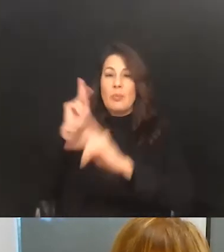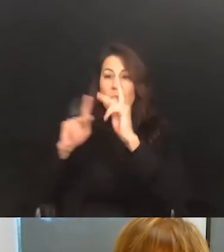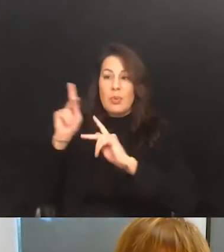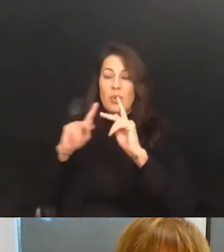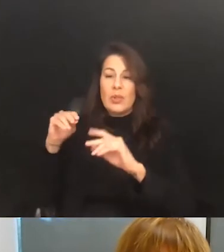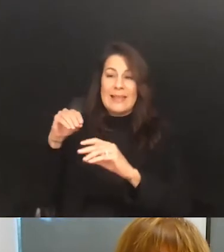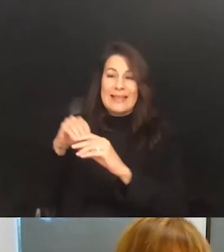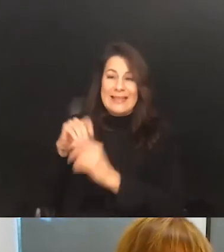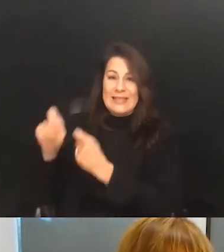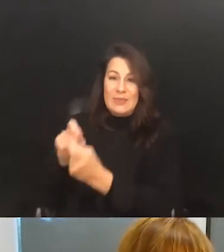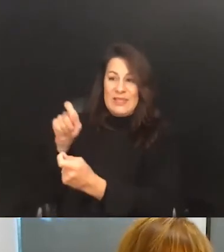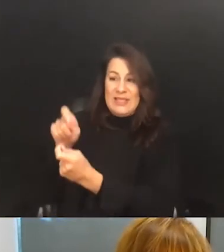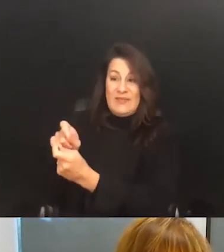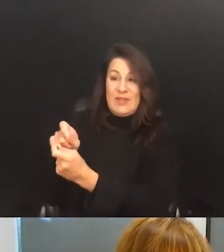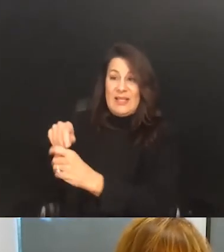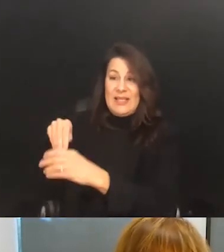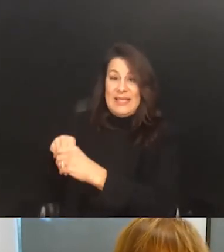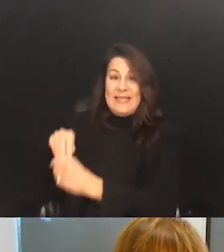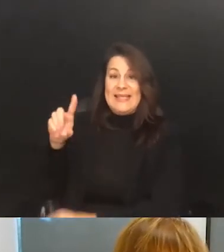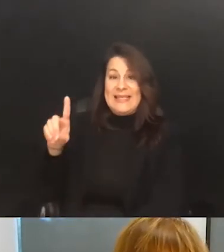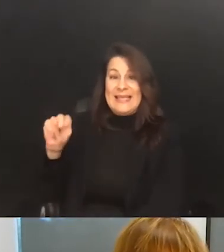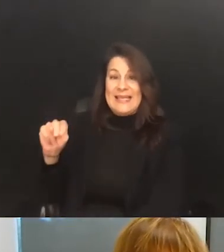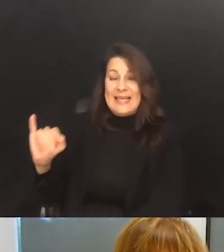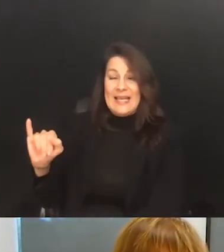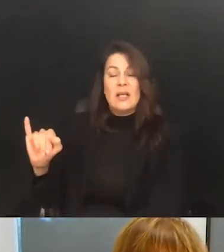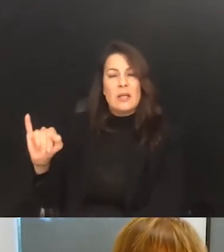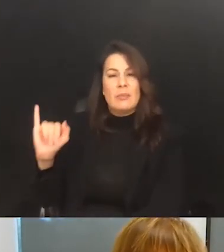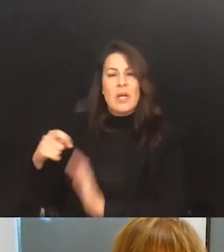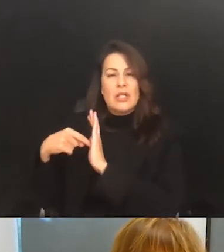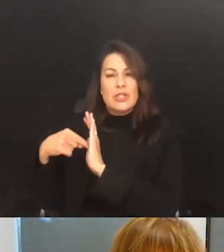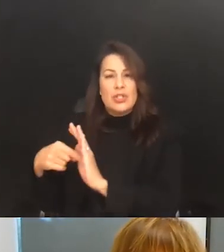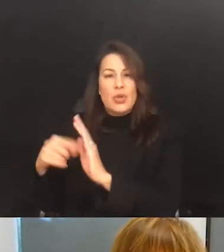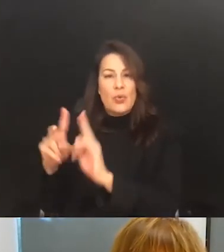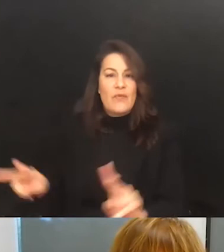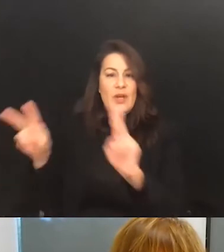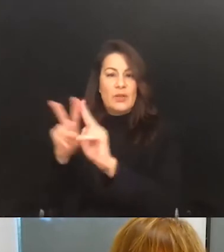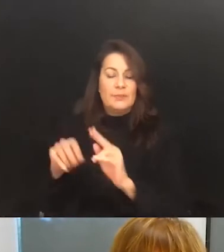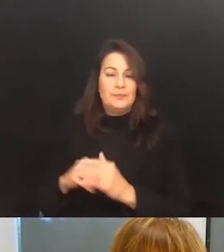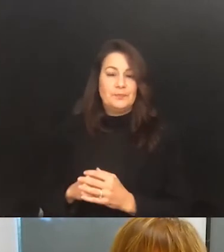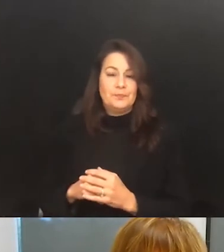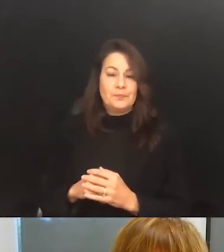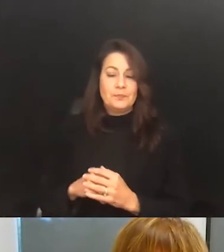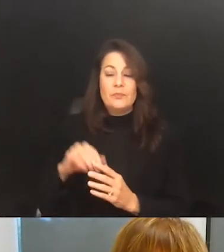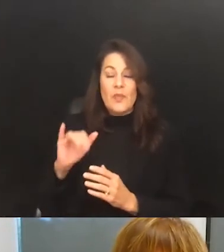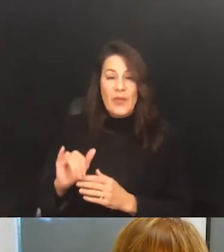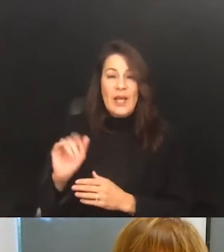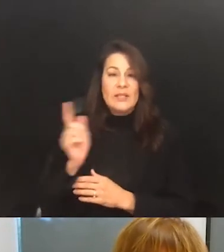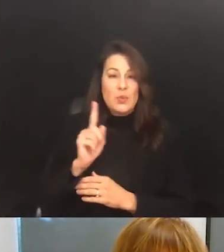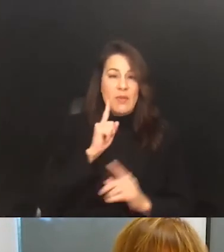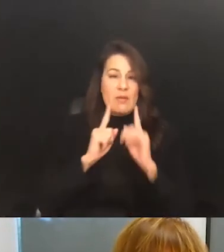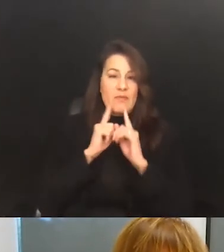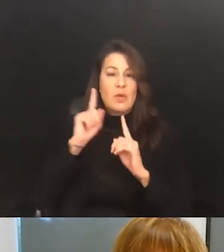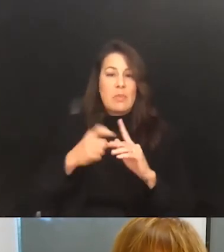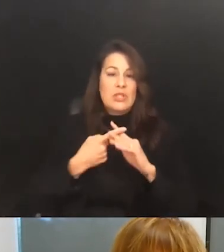you know, specifically within DNI, to show the value proposition. That is where the conversation has to